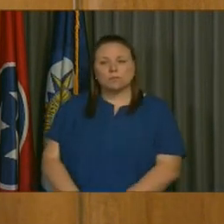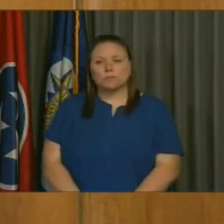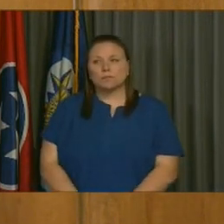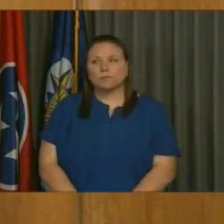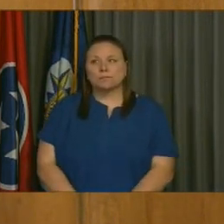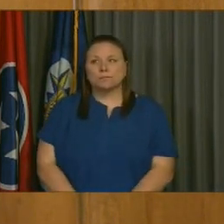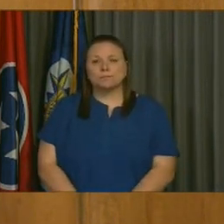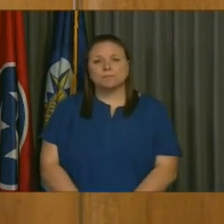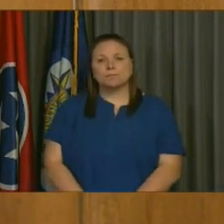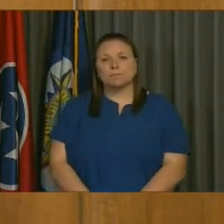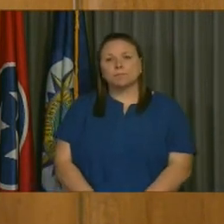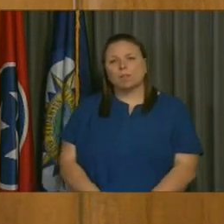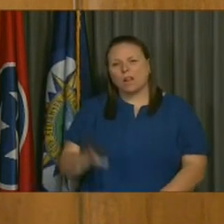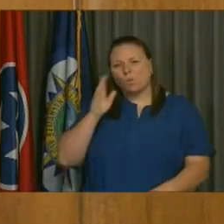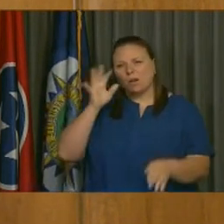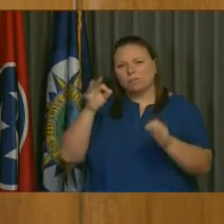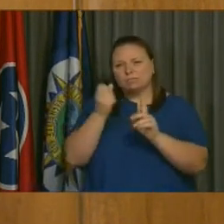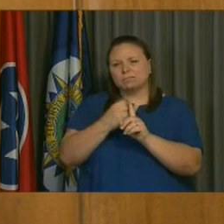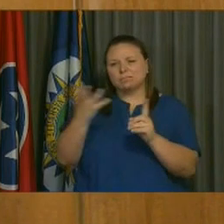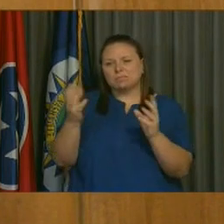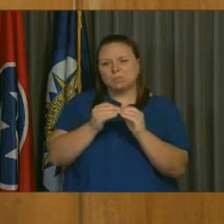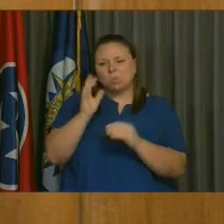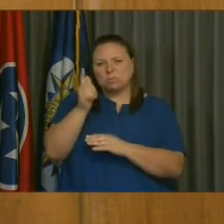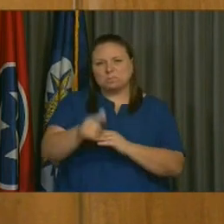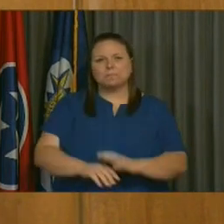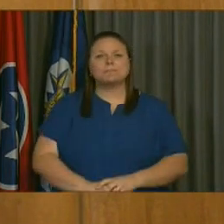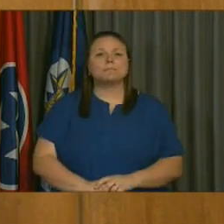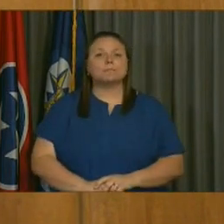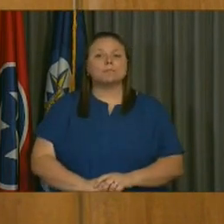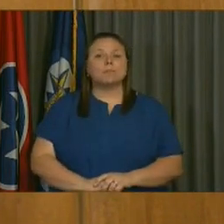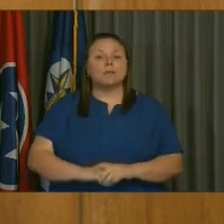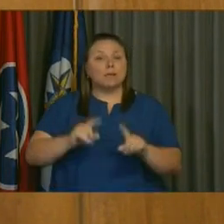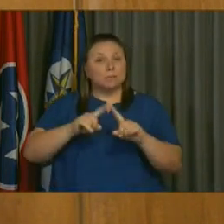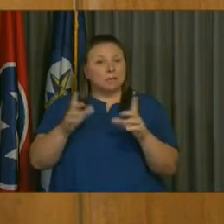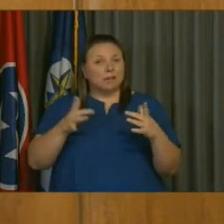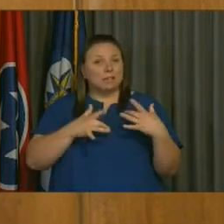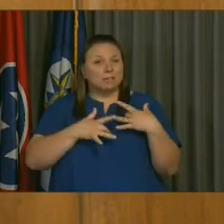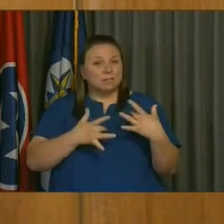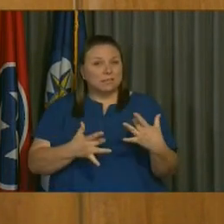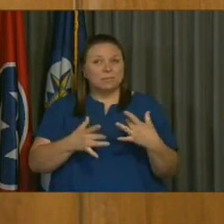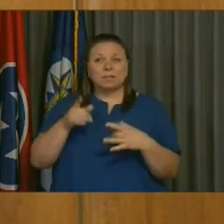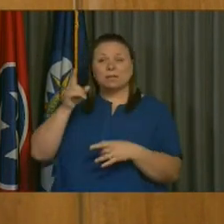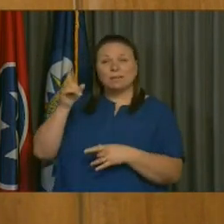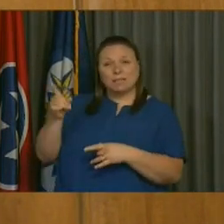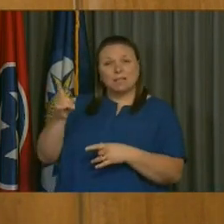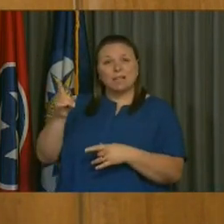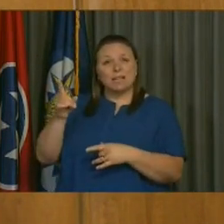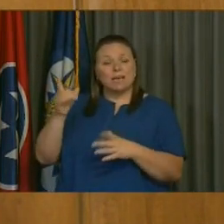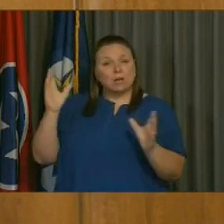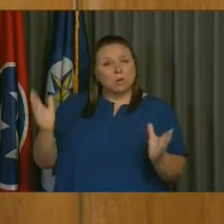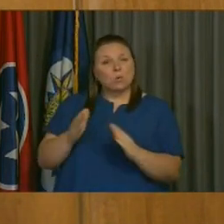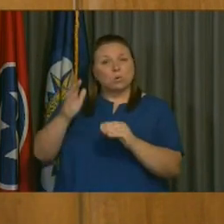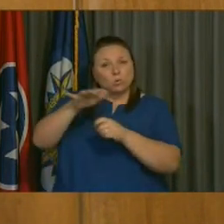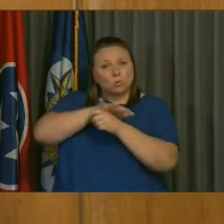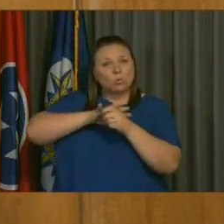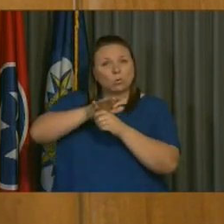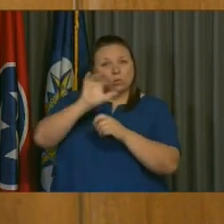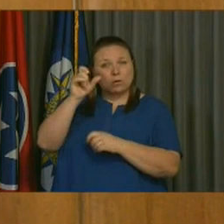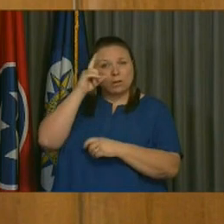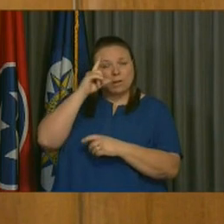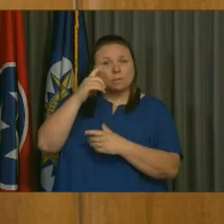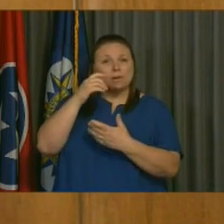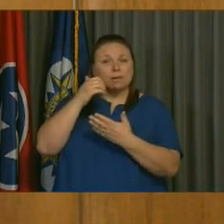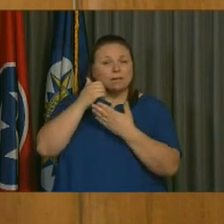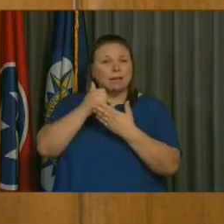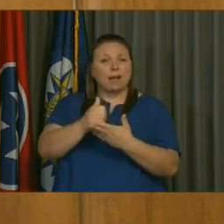So more to follow about that timing, but as a general theme, the comptroller's office is encouraging local governments to make their